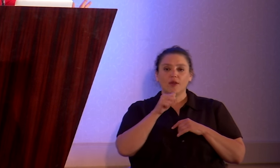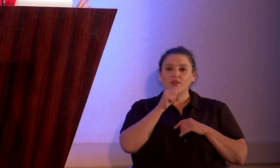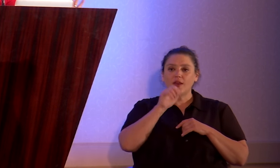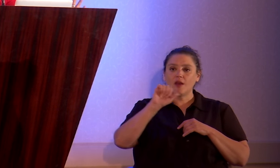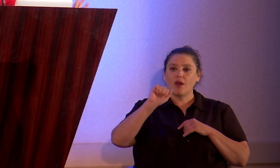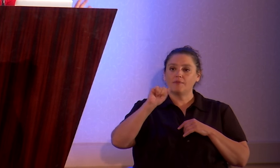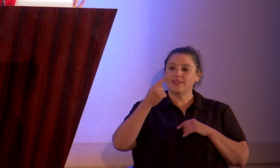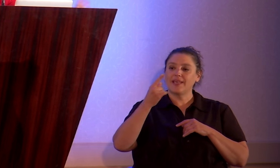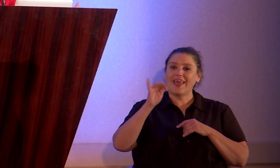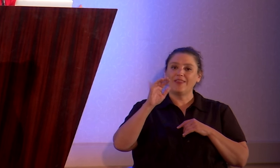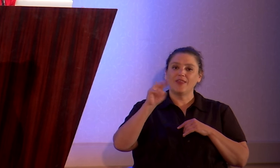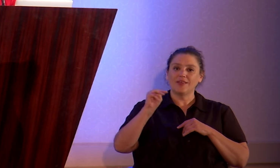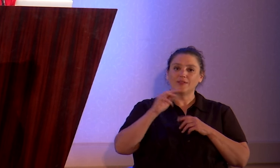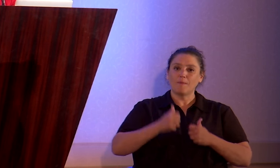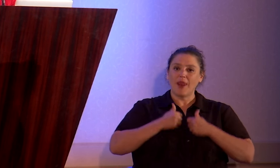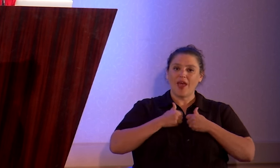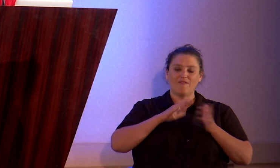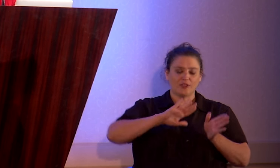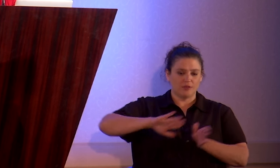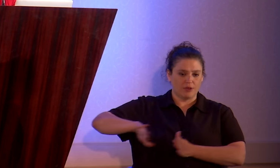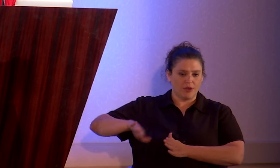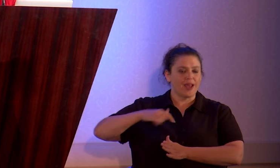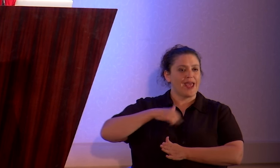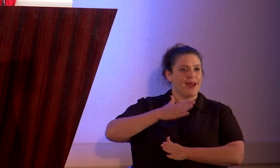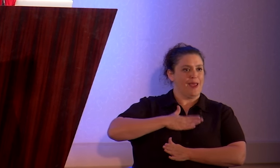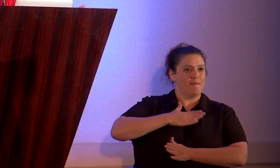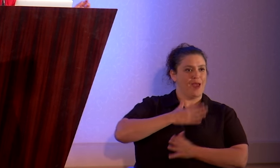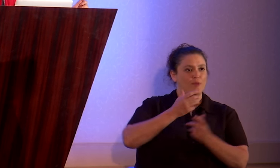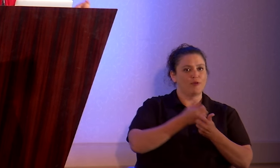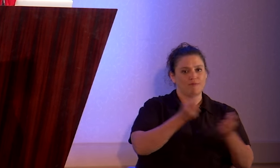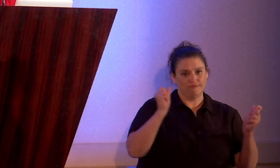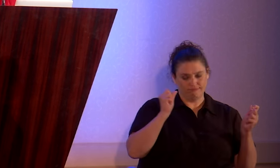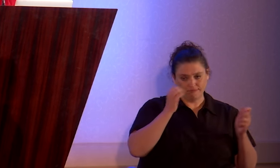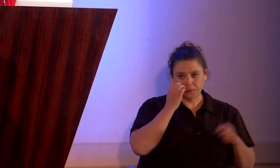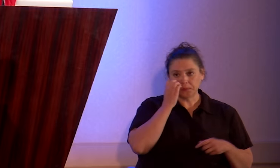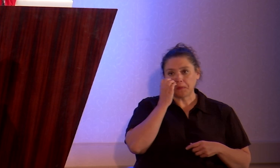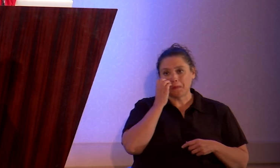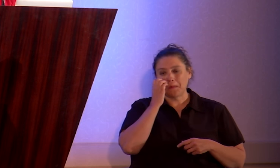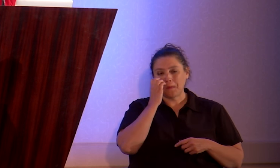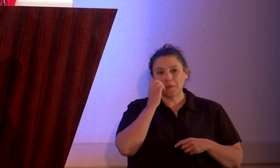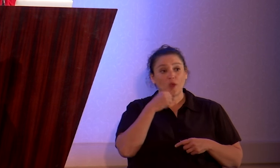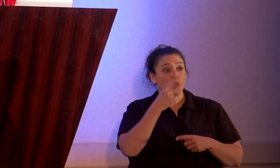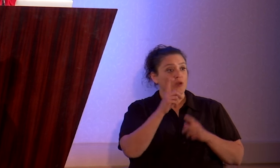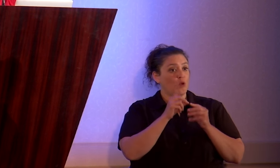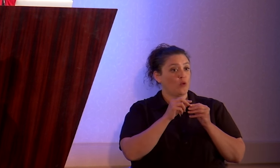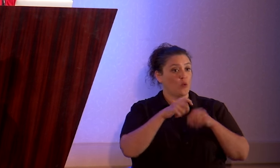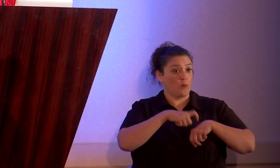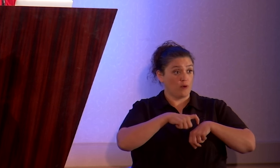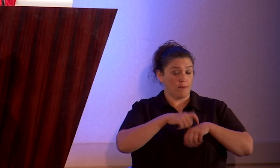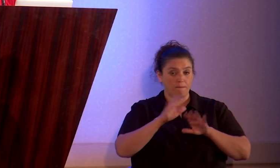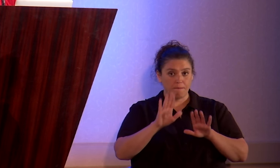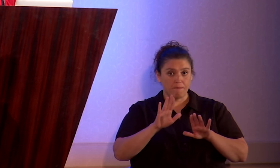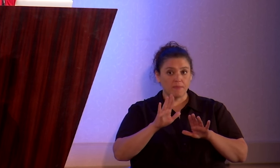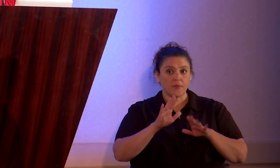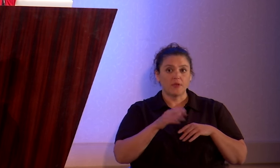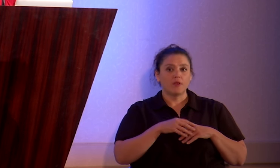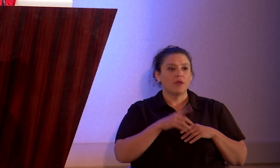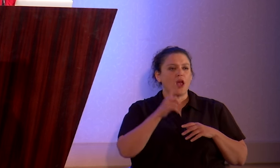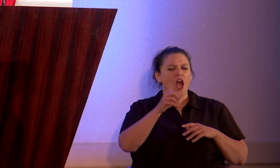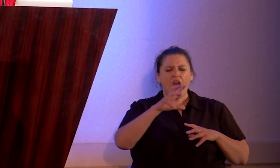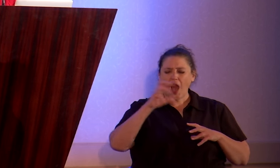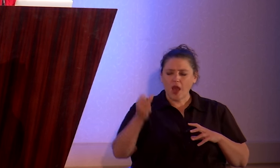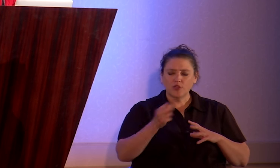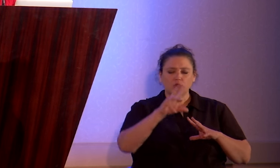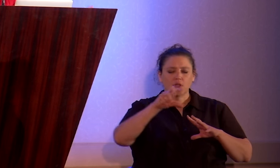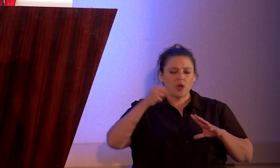sailed for me and I'm happier for it. I will say one more time before I close, in the hundreds of coming